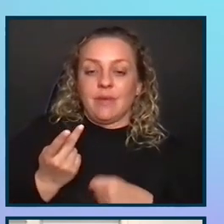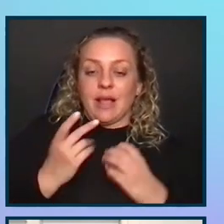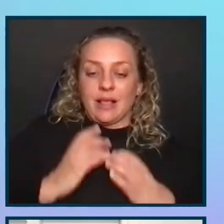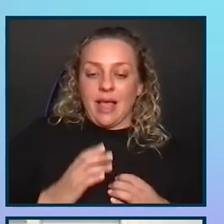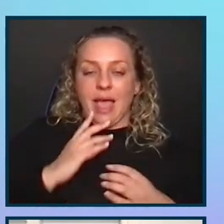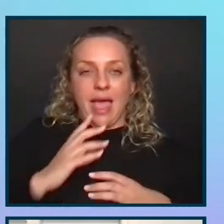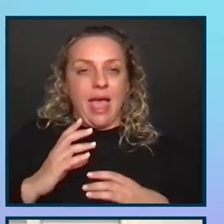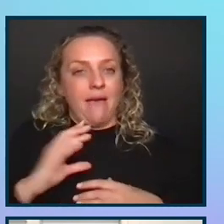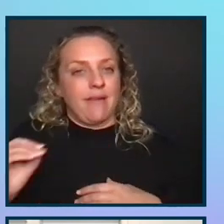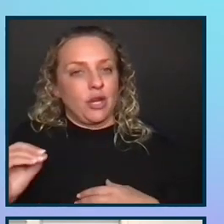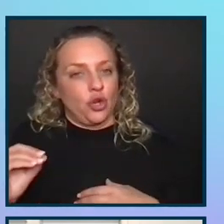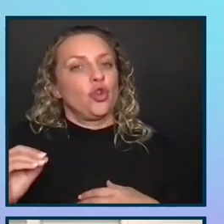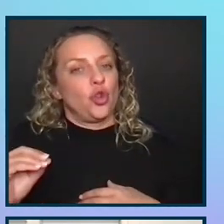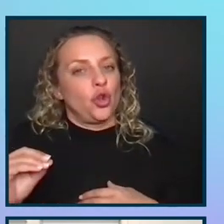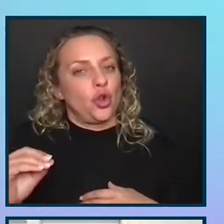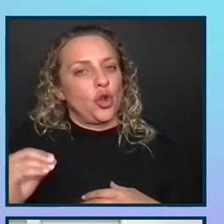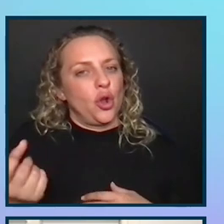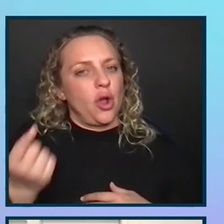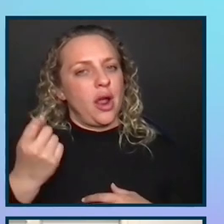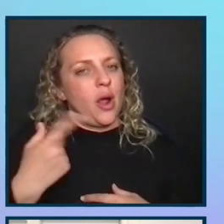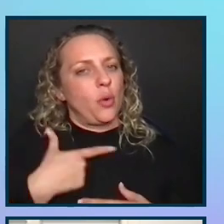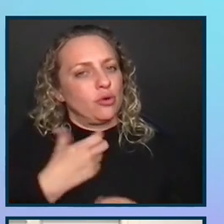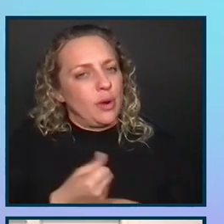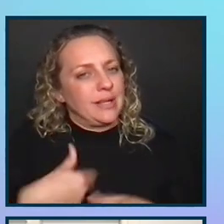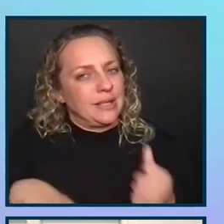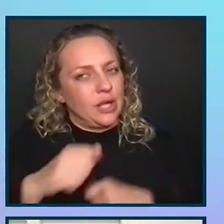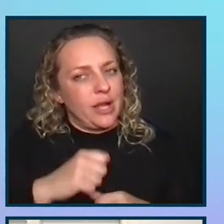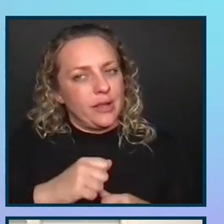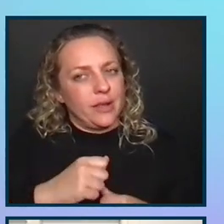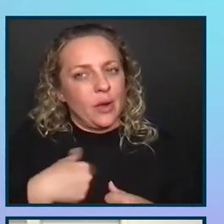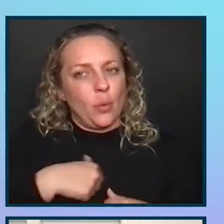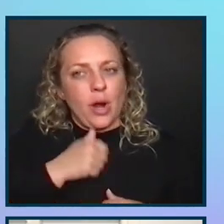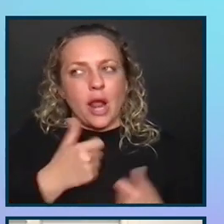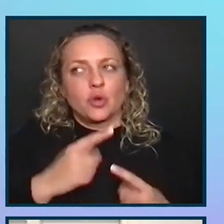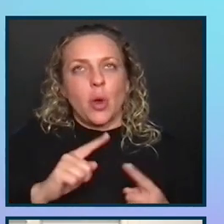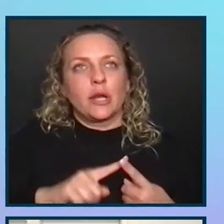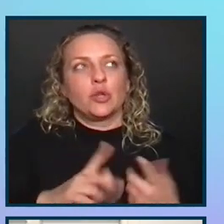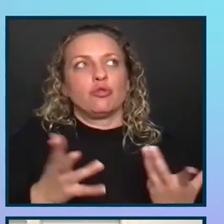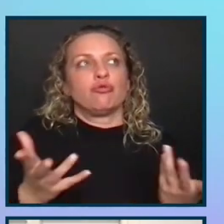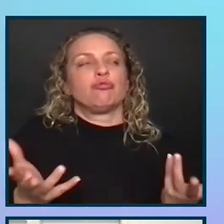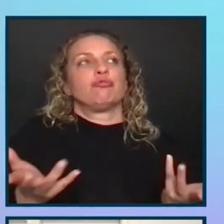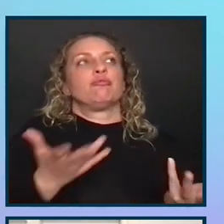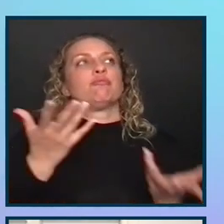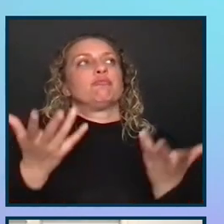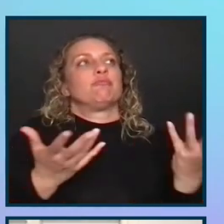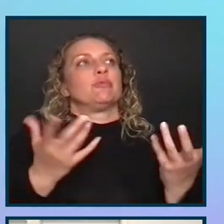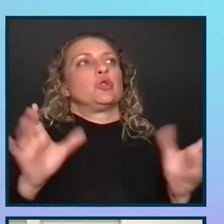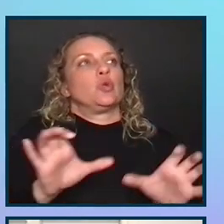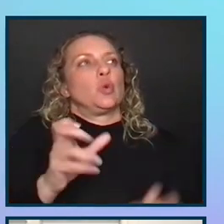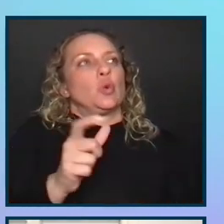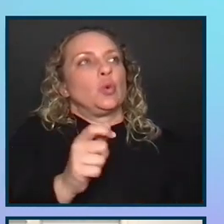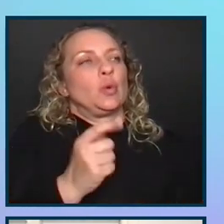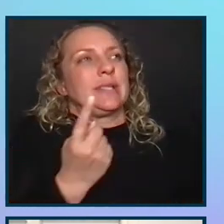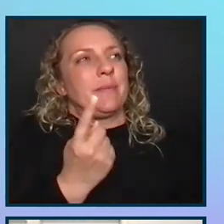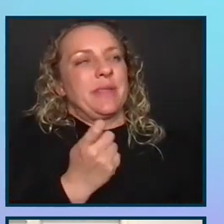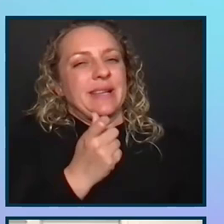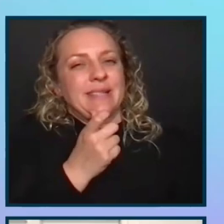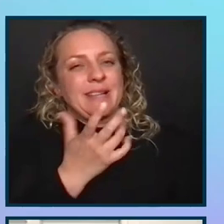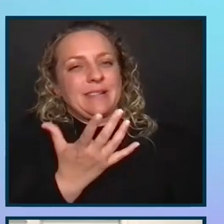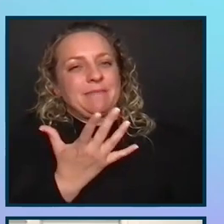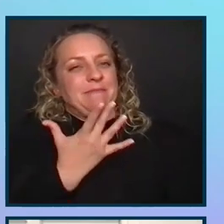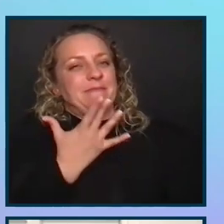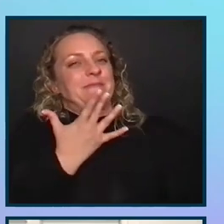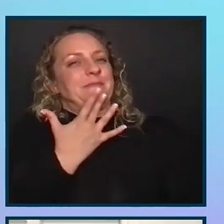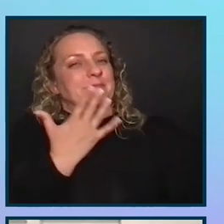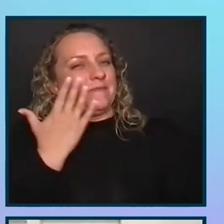no one is trying to do something, you know, unsavory. But the idea what we would want to do is to take, this is our